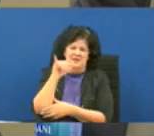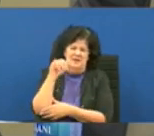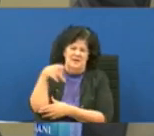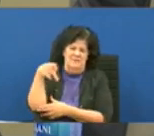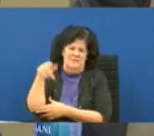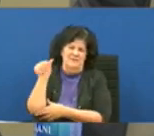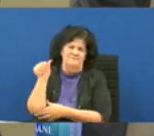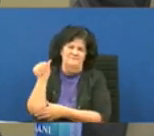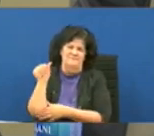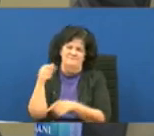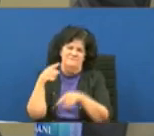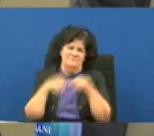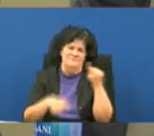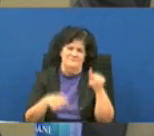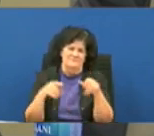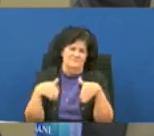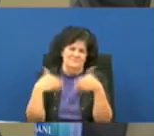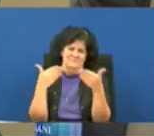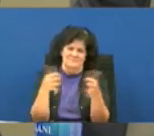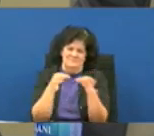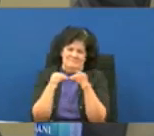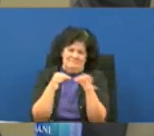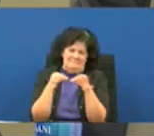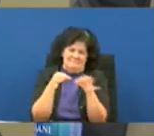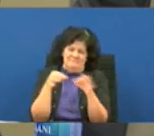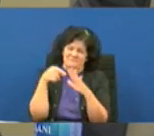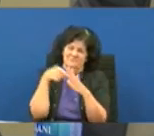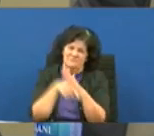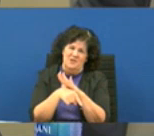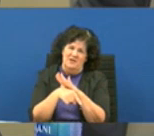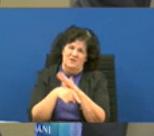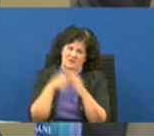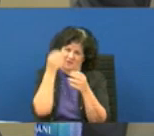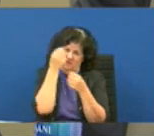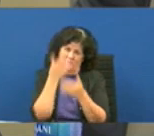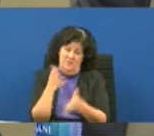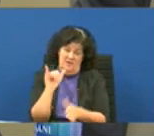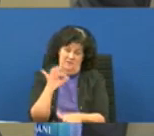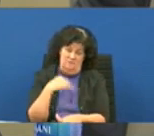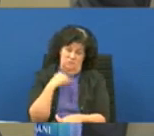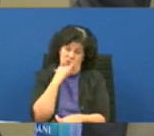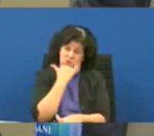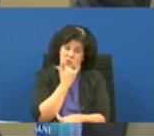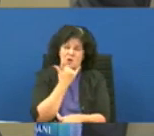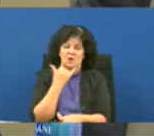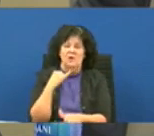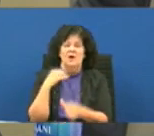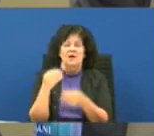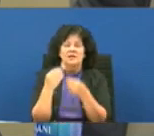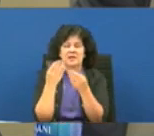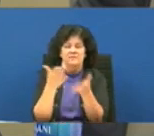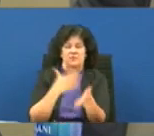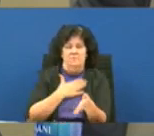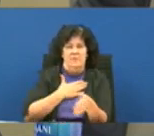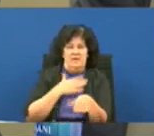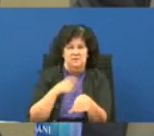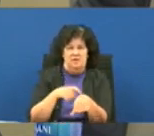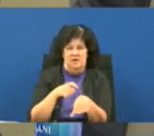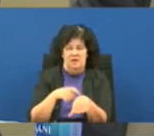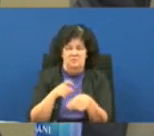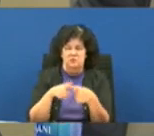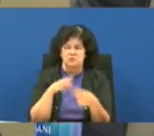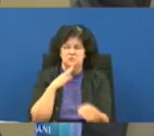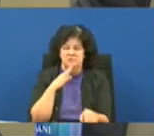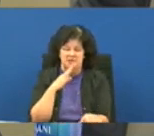so they cannot provide detailed information if that was wrong i want you to come to the mic i'm gonna give you a little bit of my time um